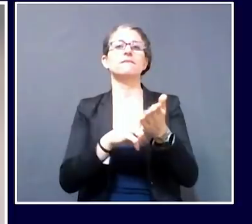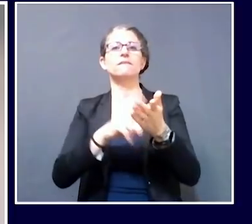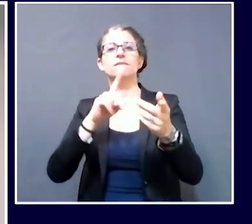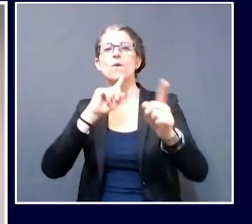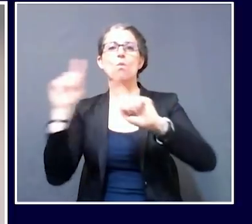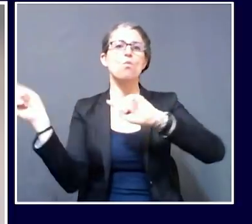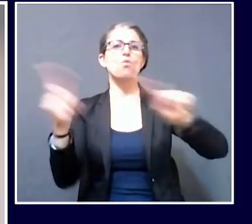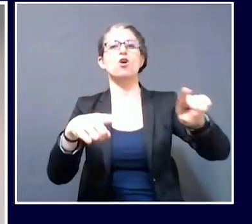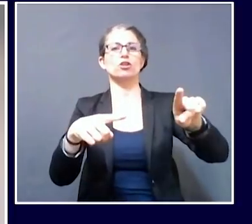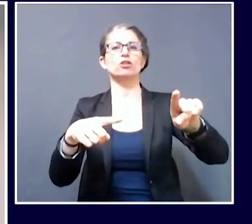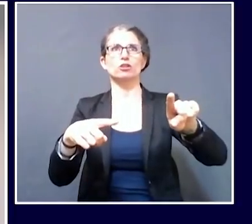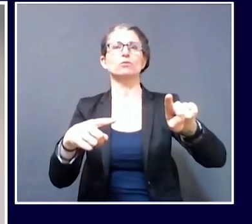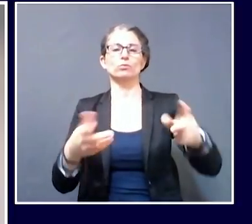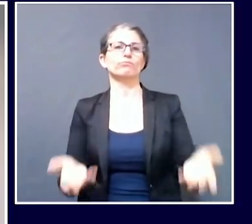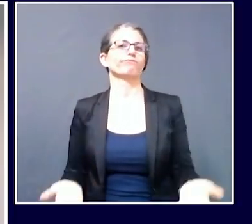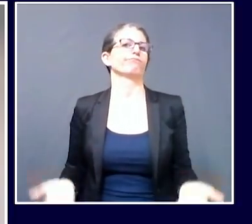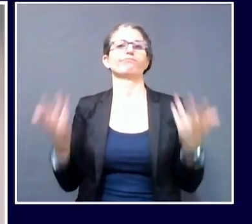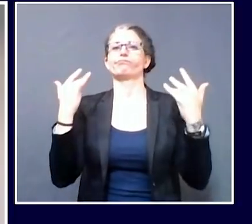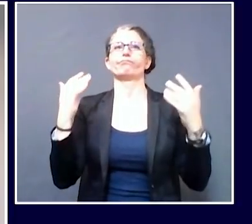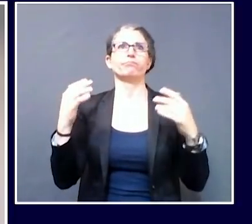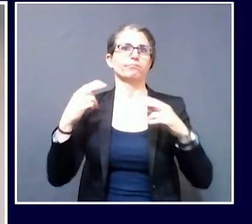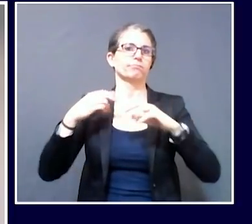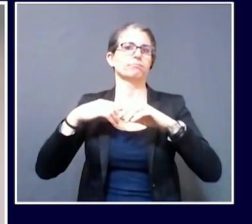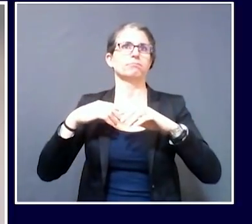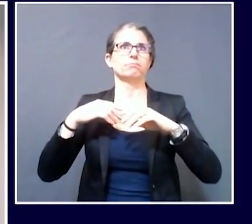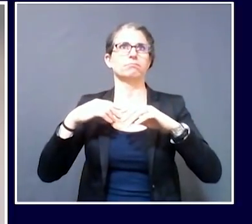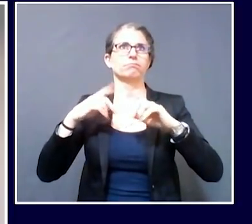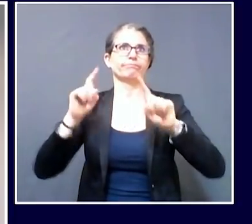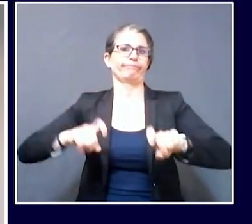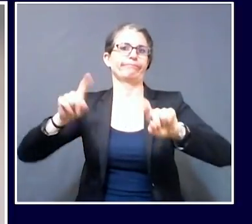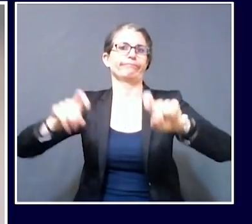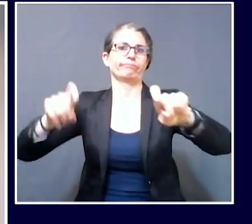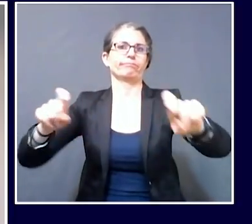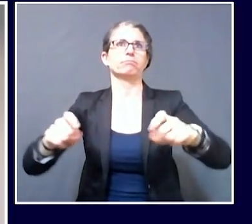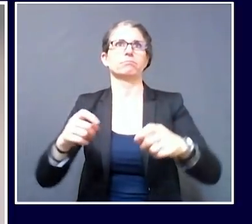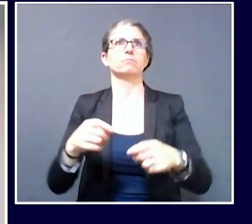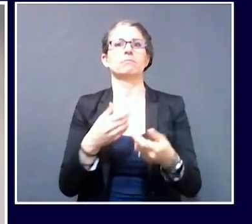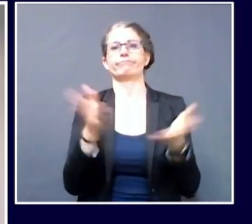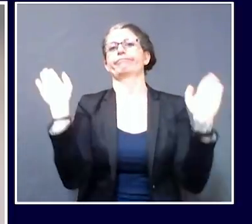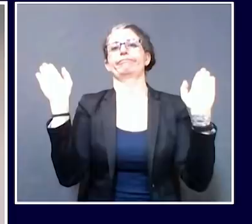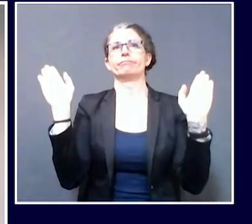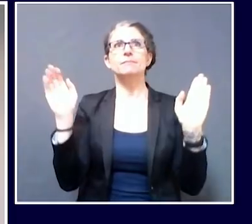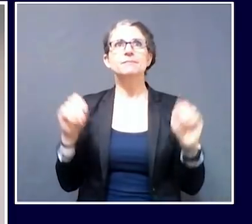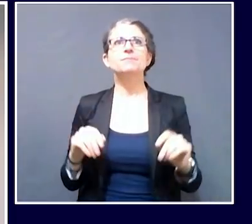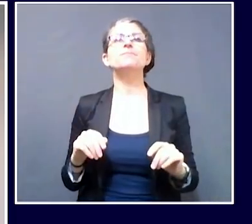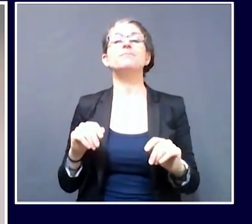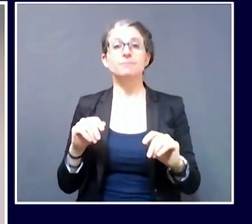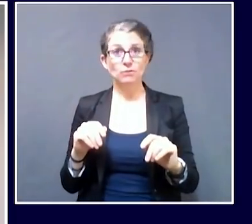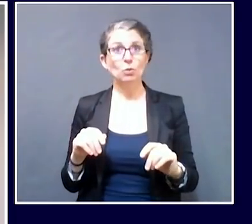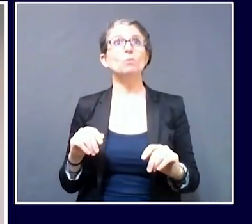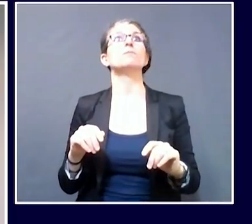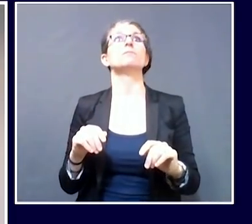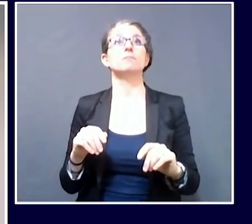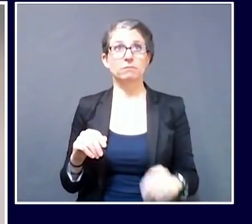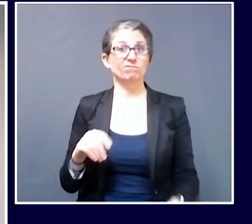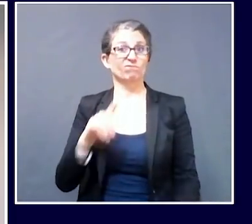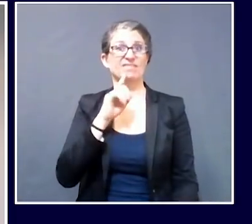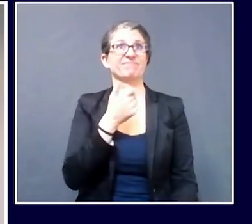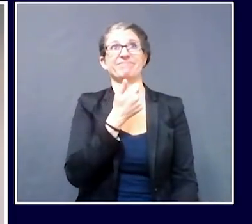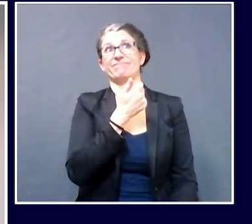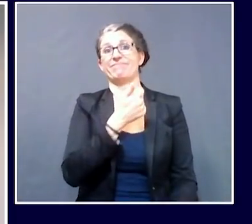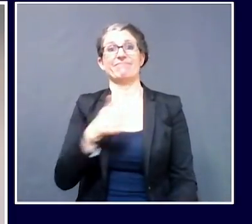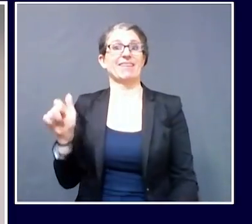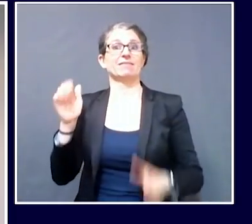first move on the chessboard is staffing. If the facility, if we test everyone in a facility, specifically the